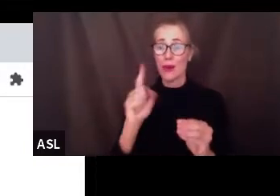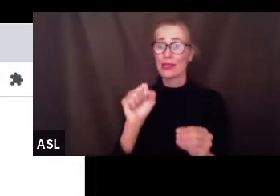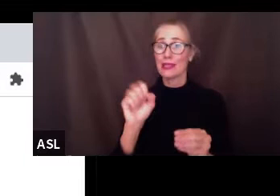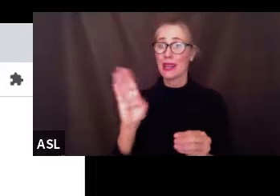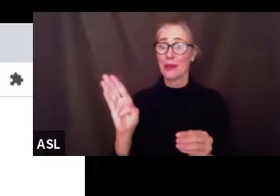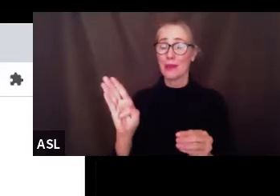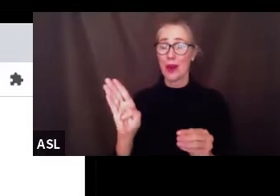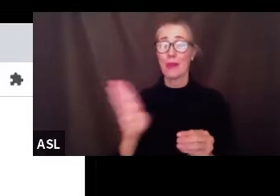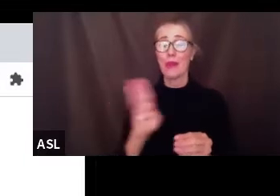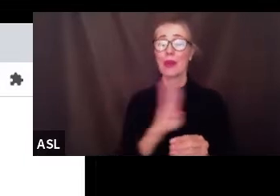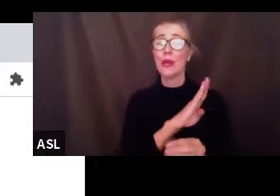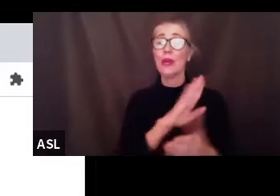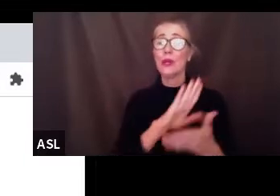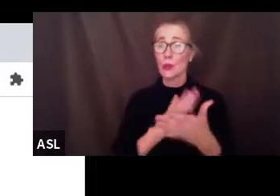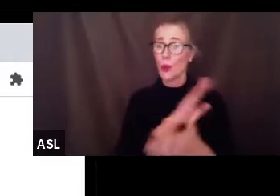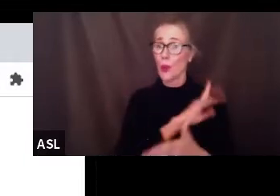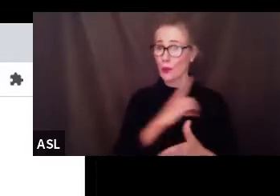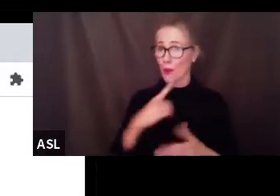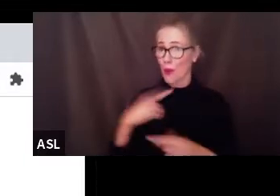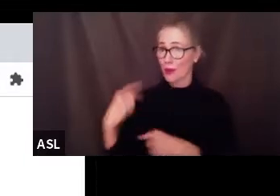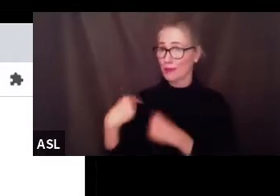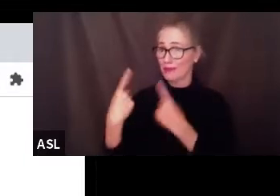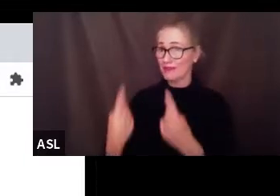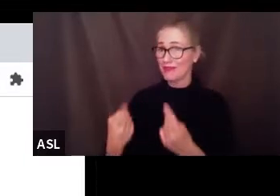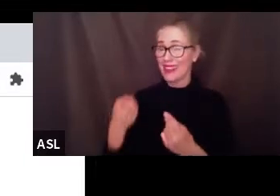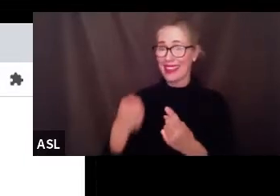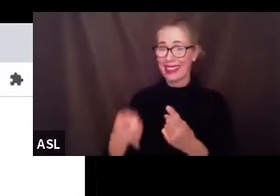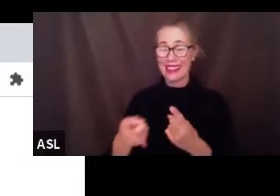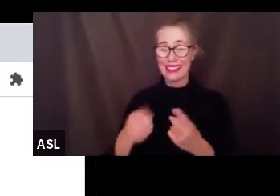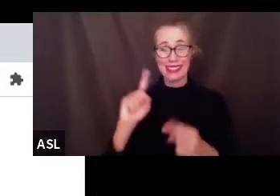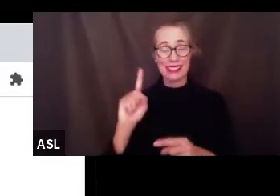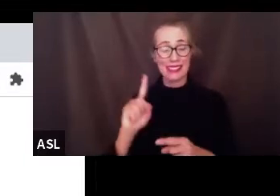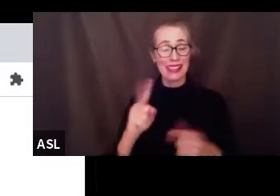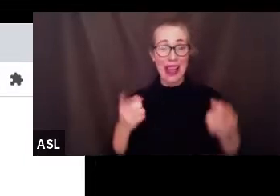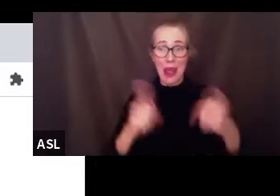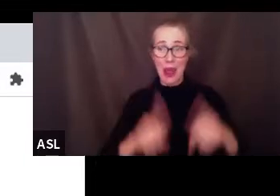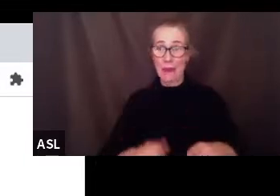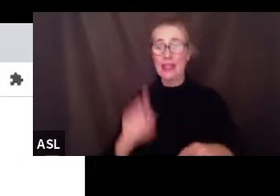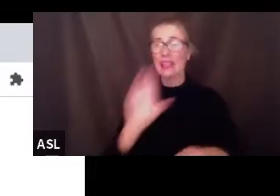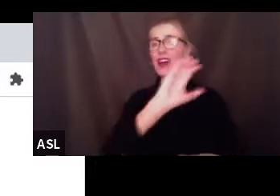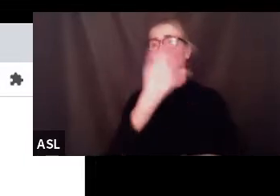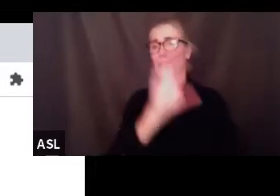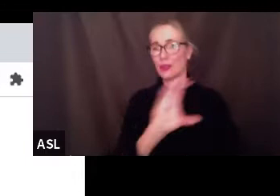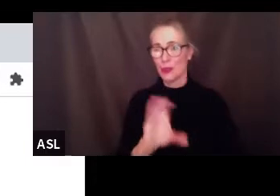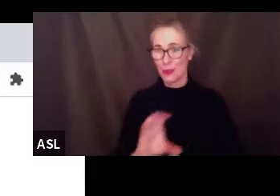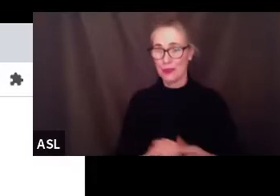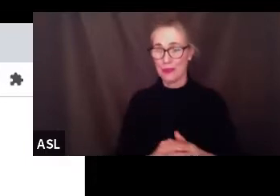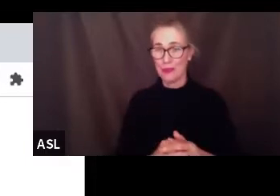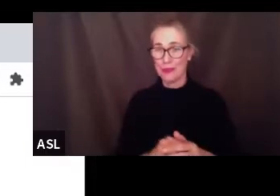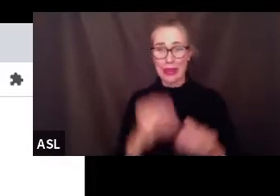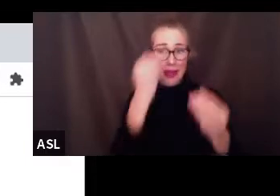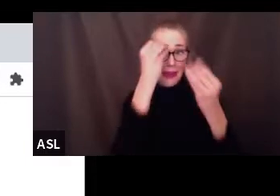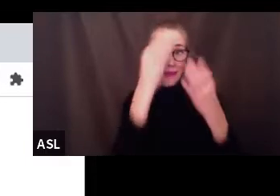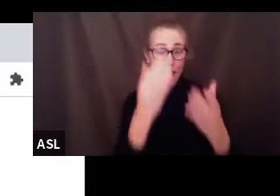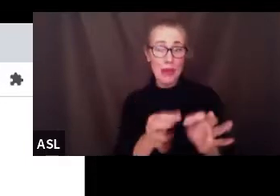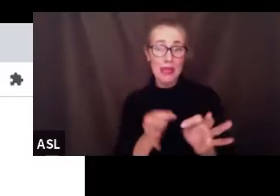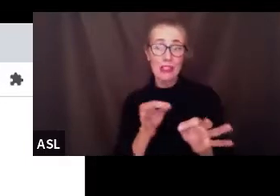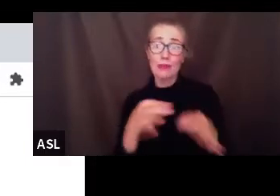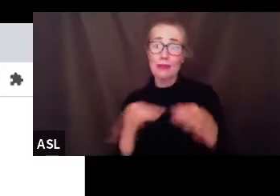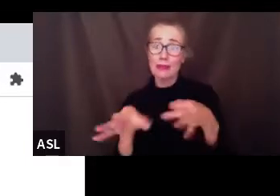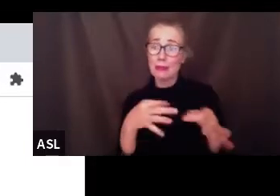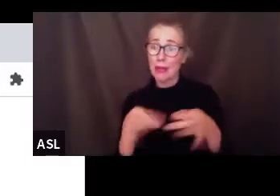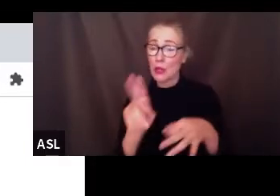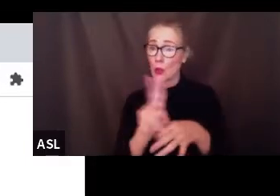we have for the past many months this meeting is being conducted on Zoom. And now for information and directions about interpretation